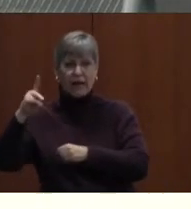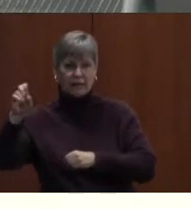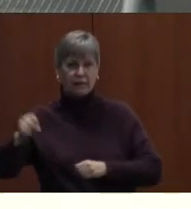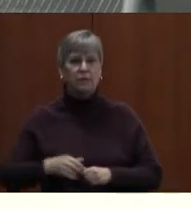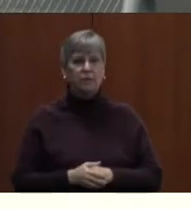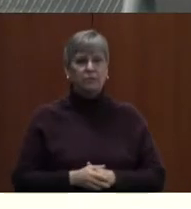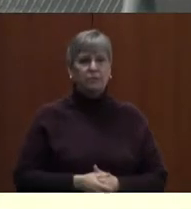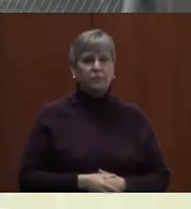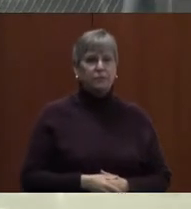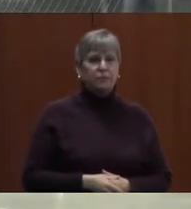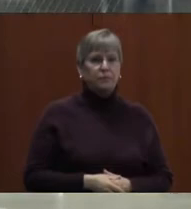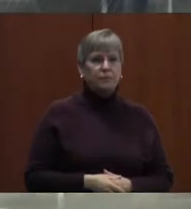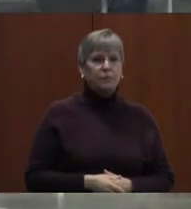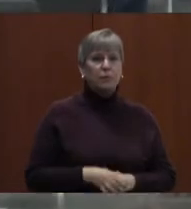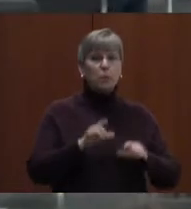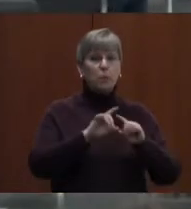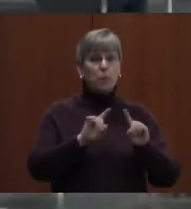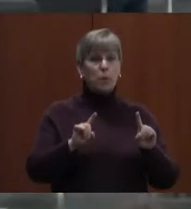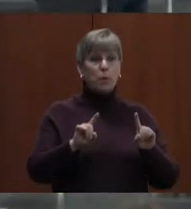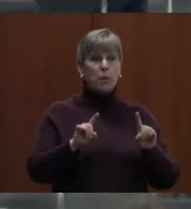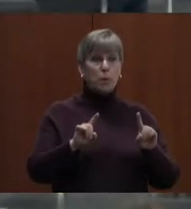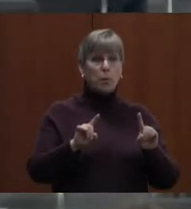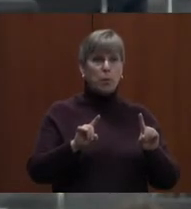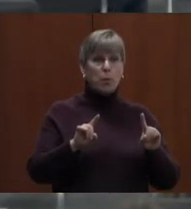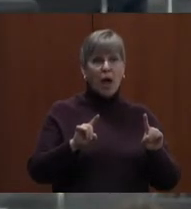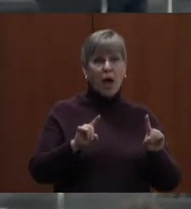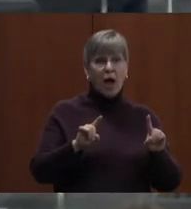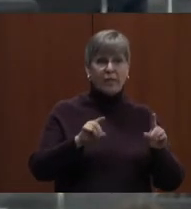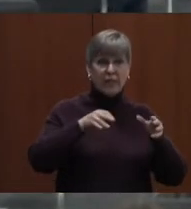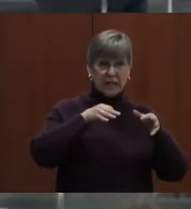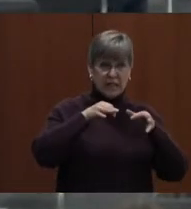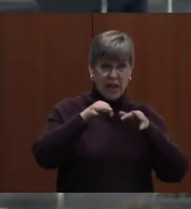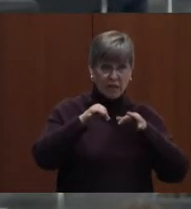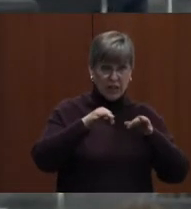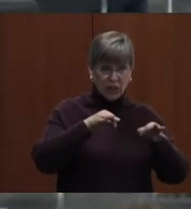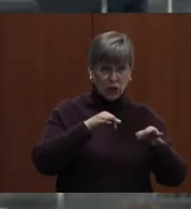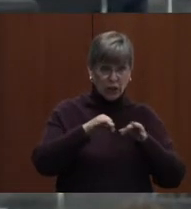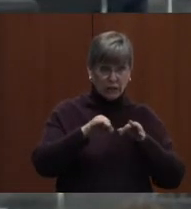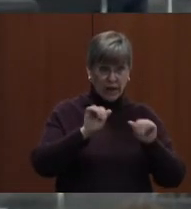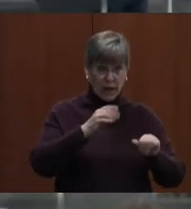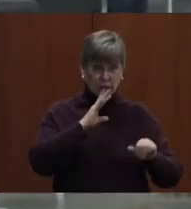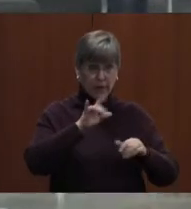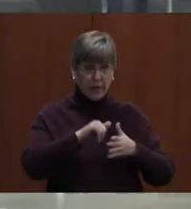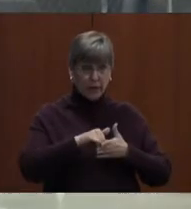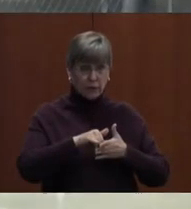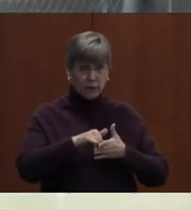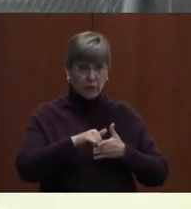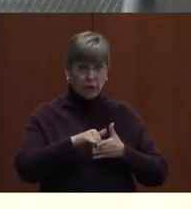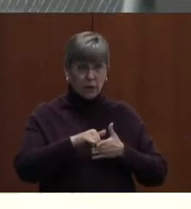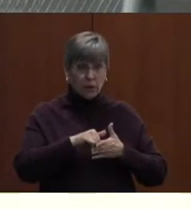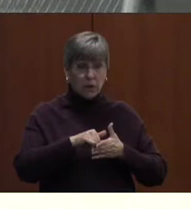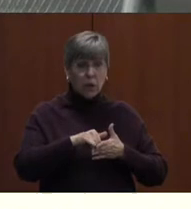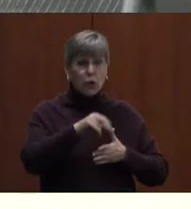Heights. But the redefinition, can I speak to that? Of the one, the redefinition of the one